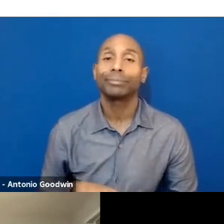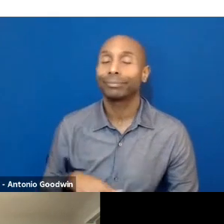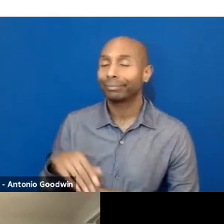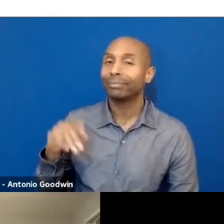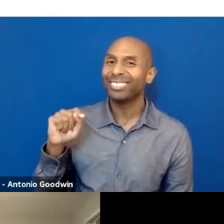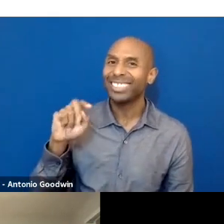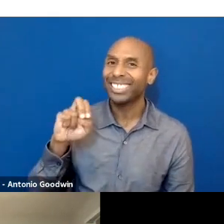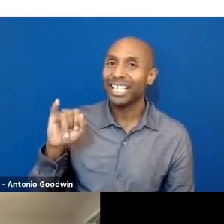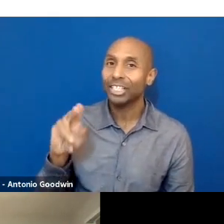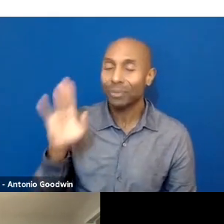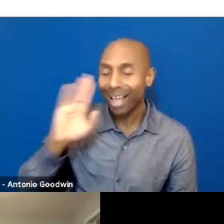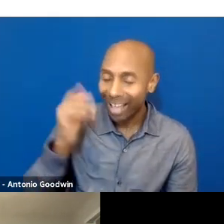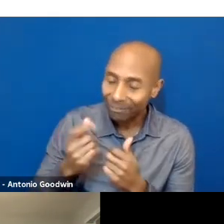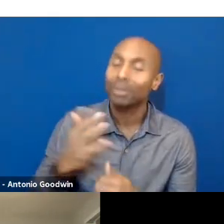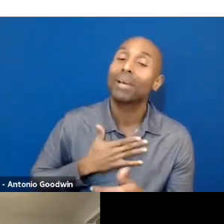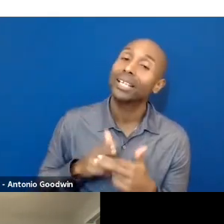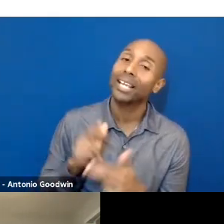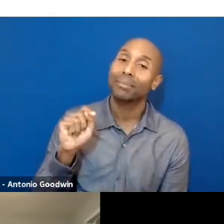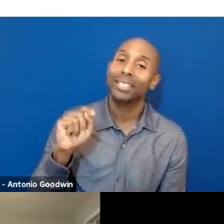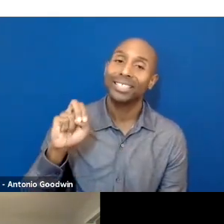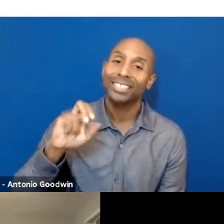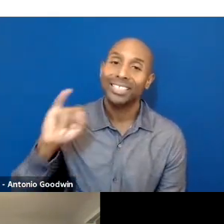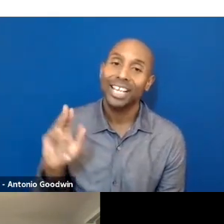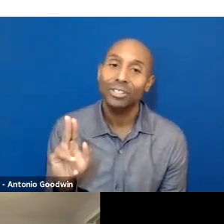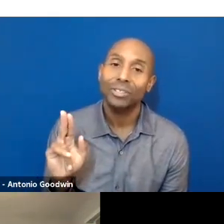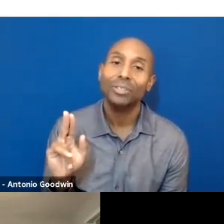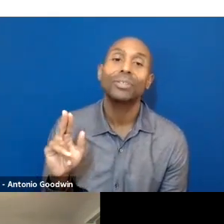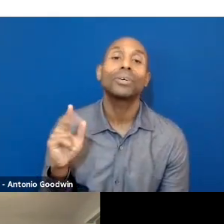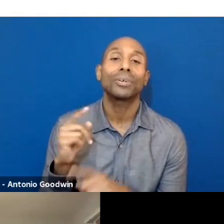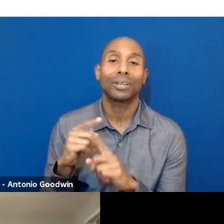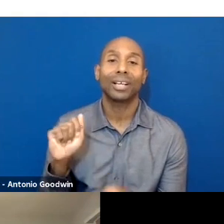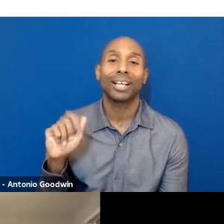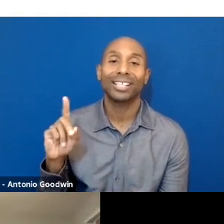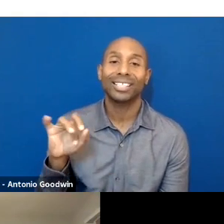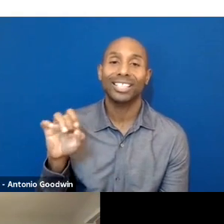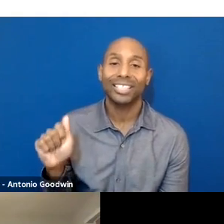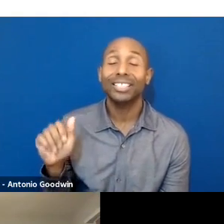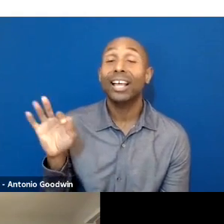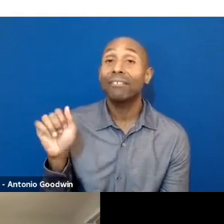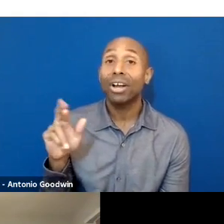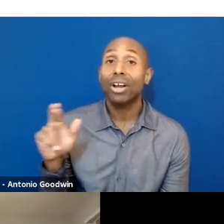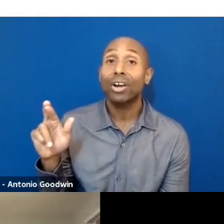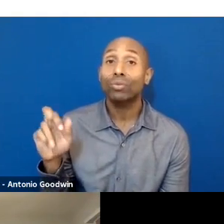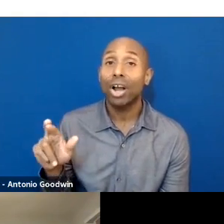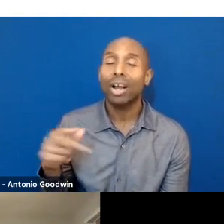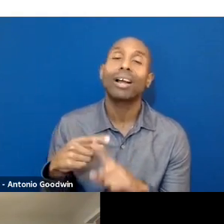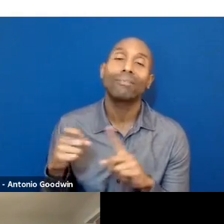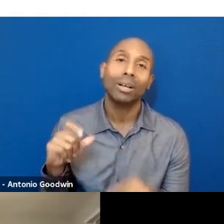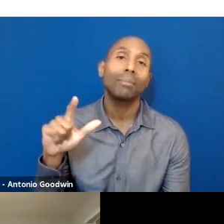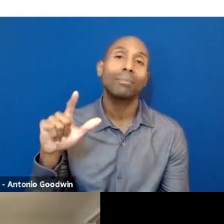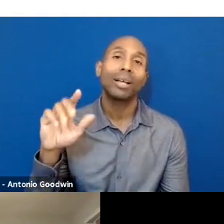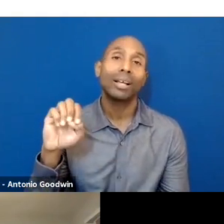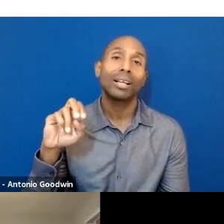Teju Adisa-Farrar, coming to you from Lenape land, also known as Brooklyn, California, but originally